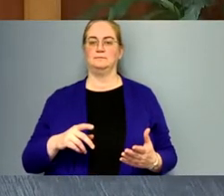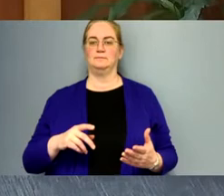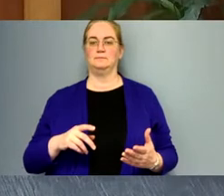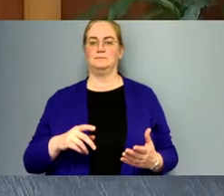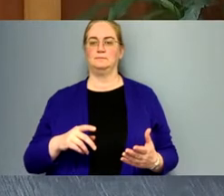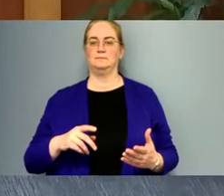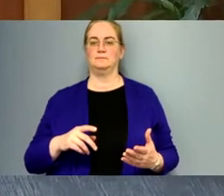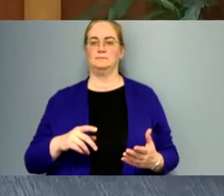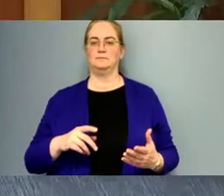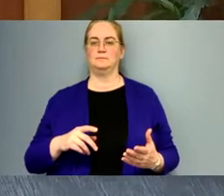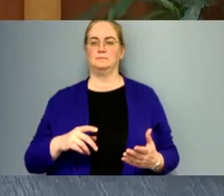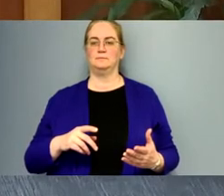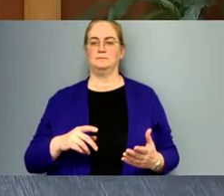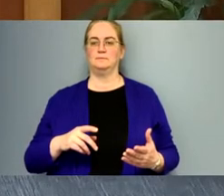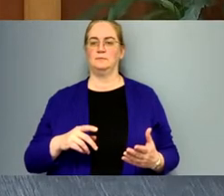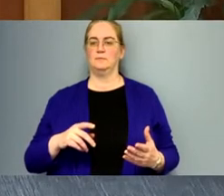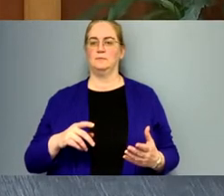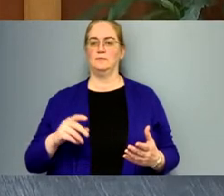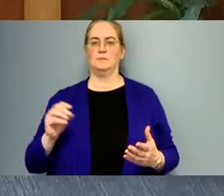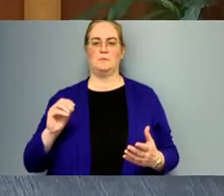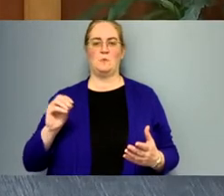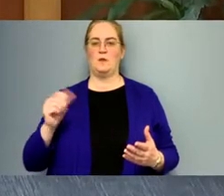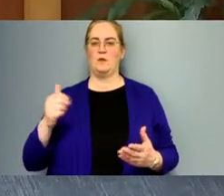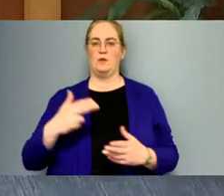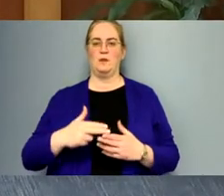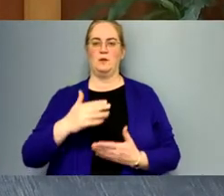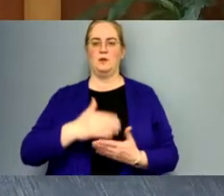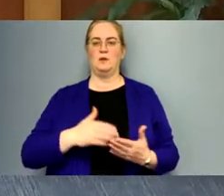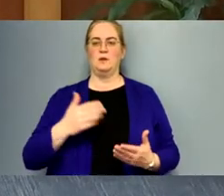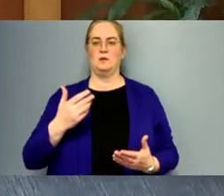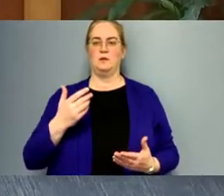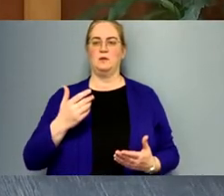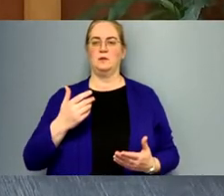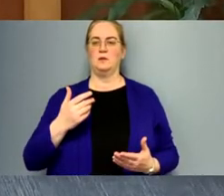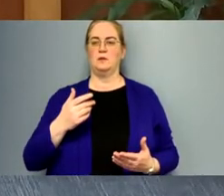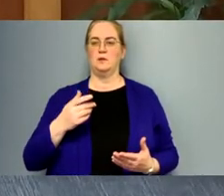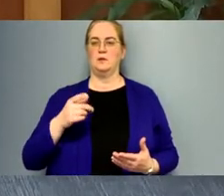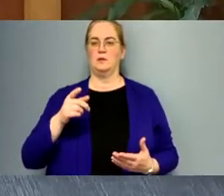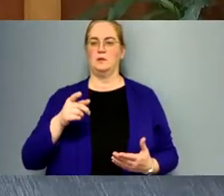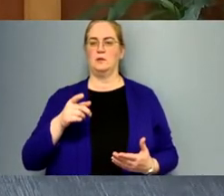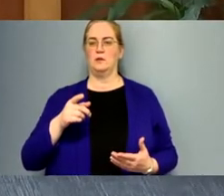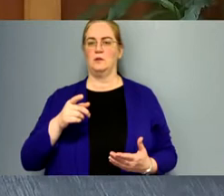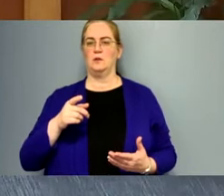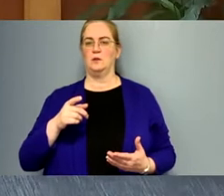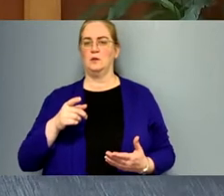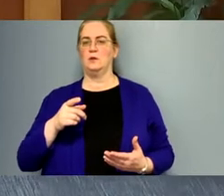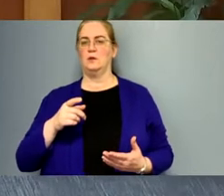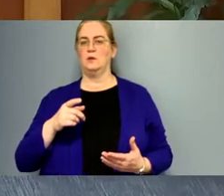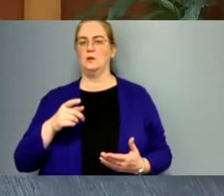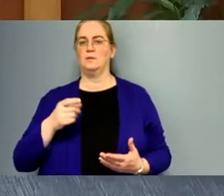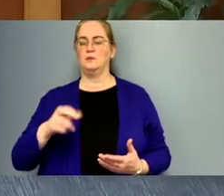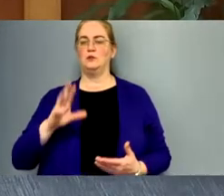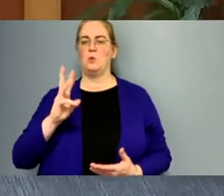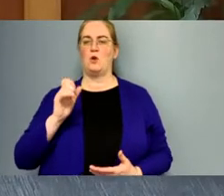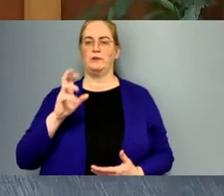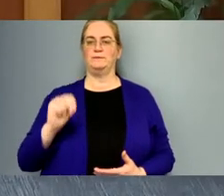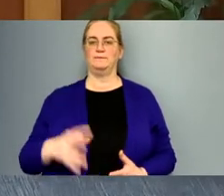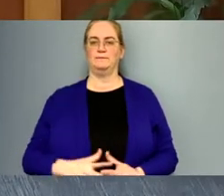those are all names on the list um mr khan i'll turn to you to explain the um oh mr warren